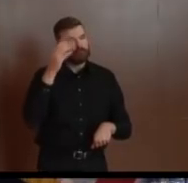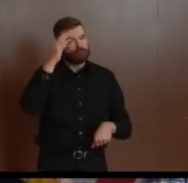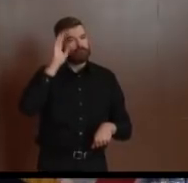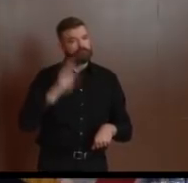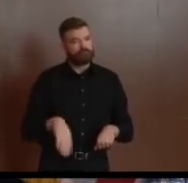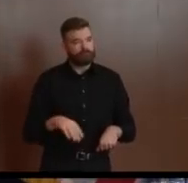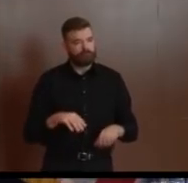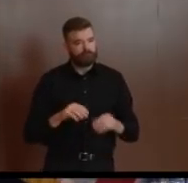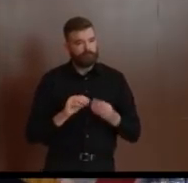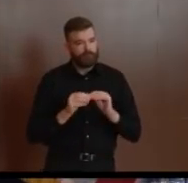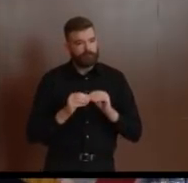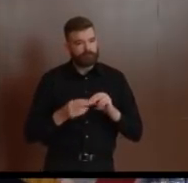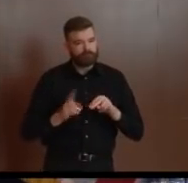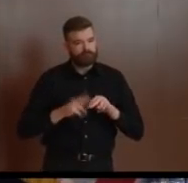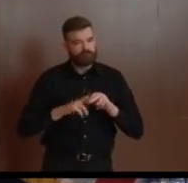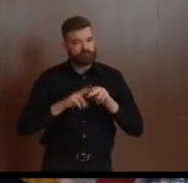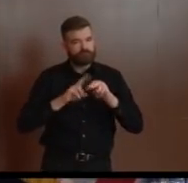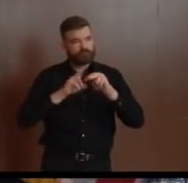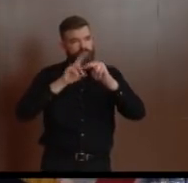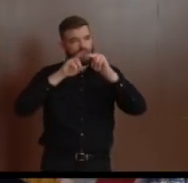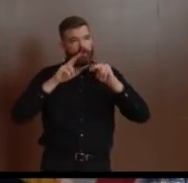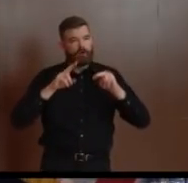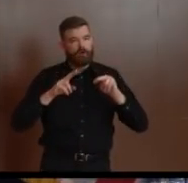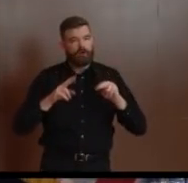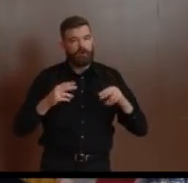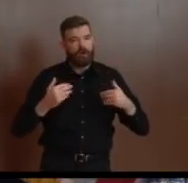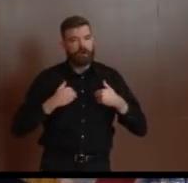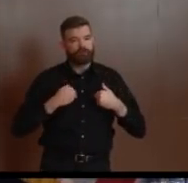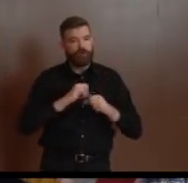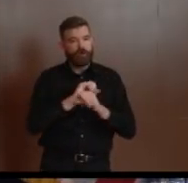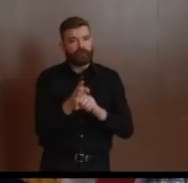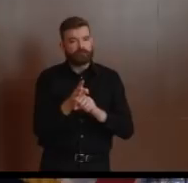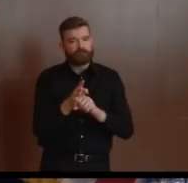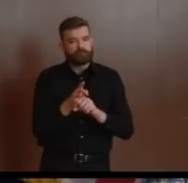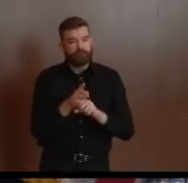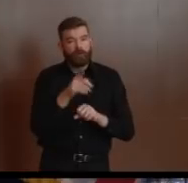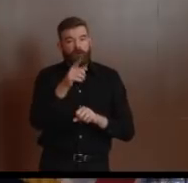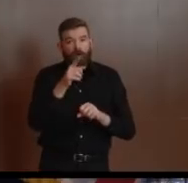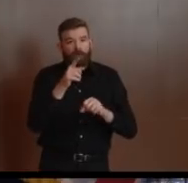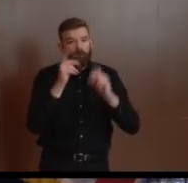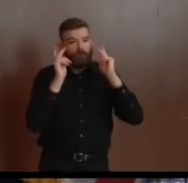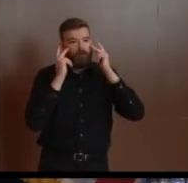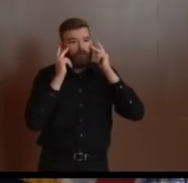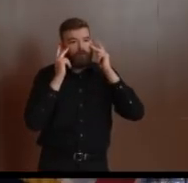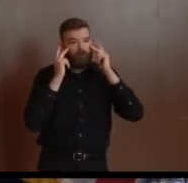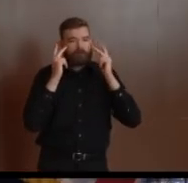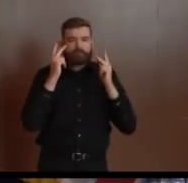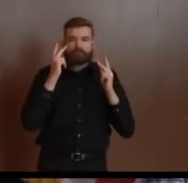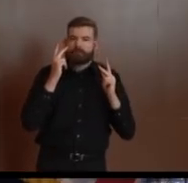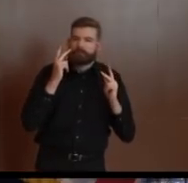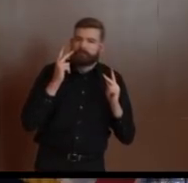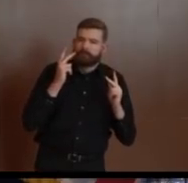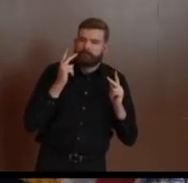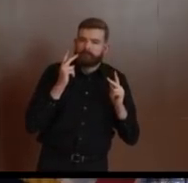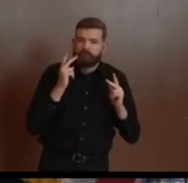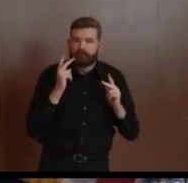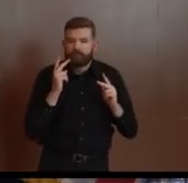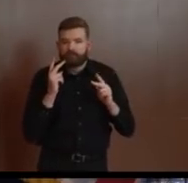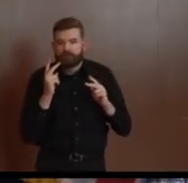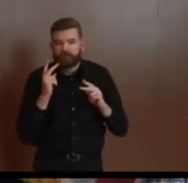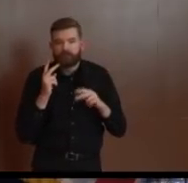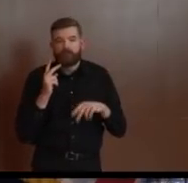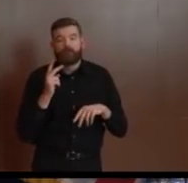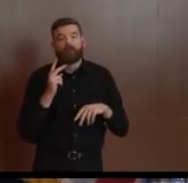they're going to continue to go up. But let's remember that each number is a fellow New Jerseyan who needs us to rally together